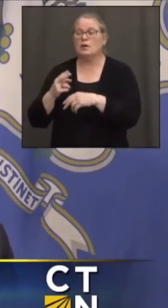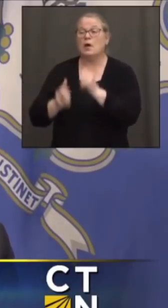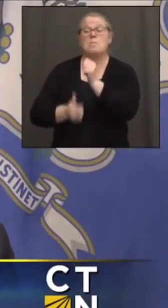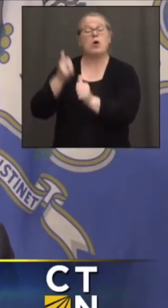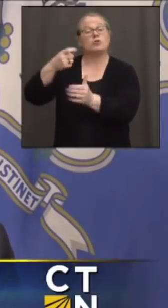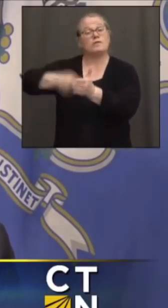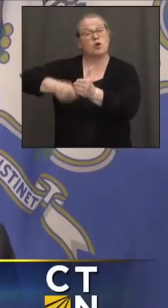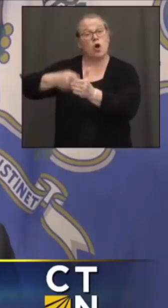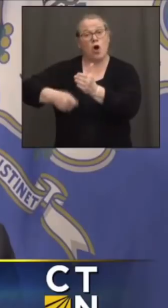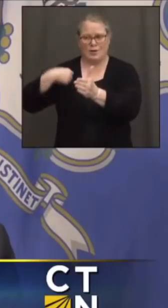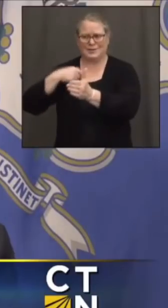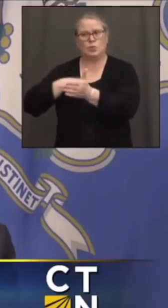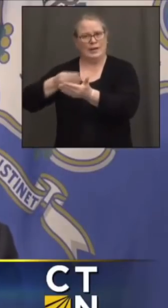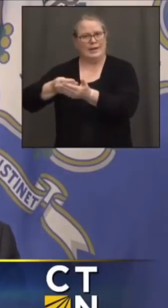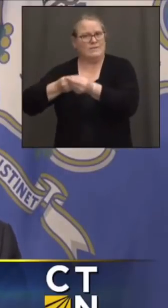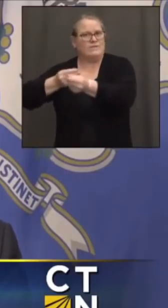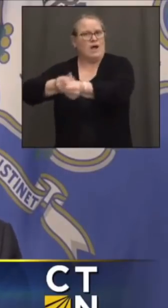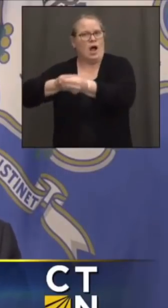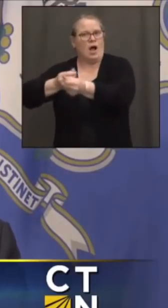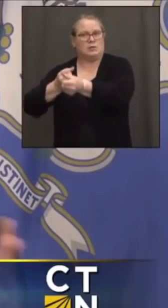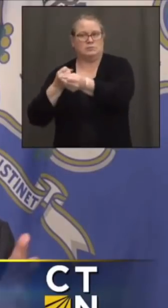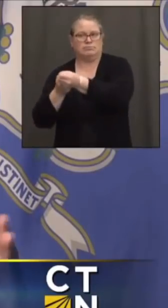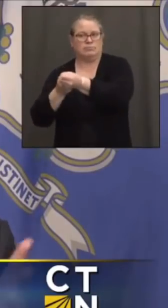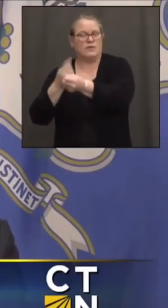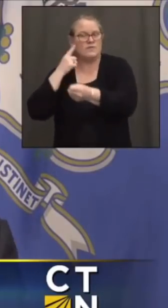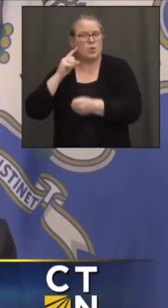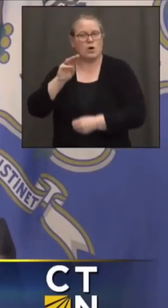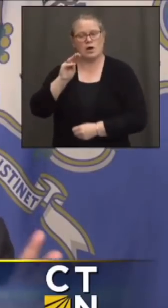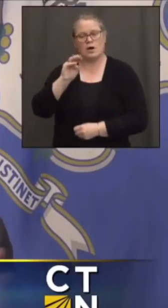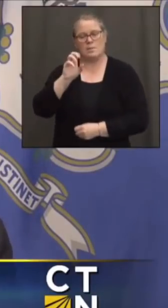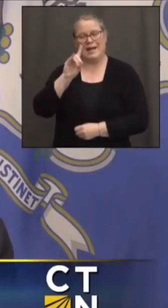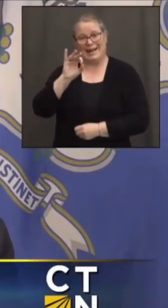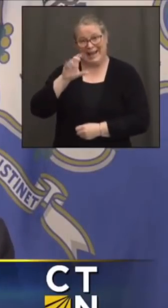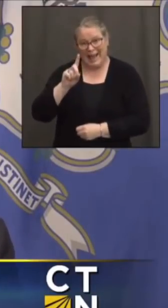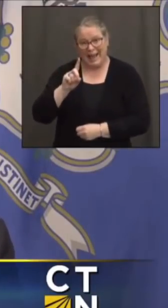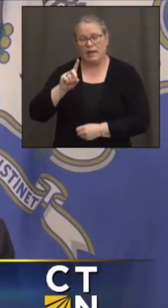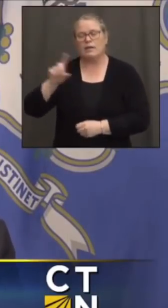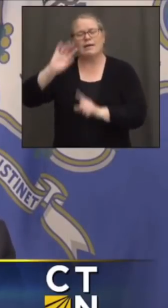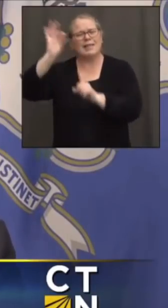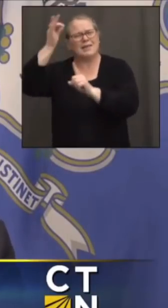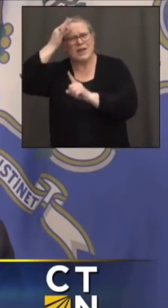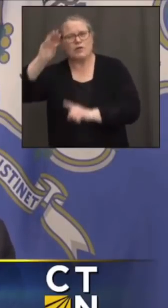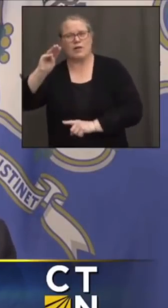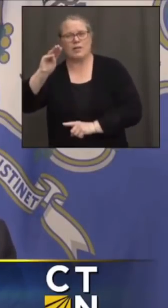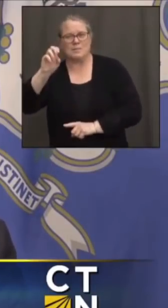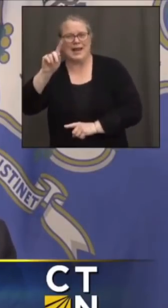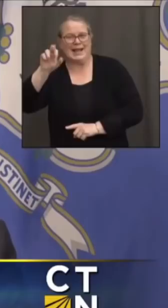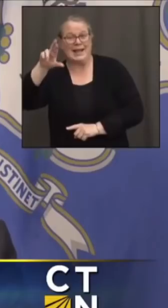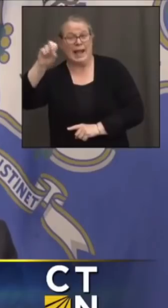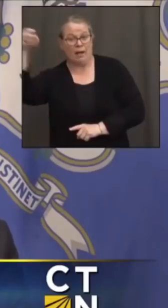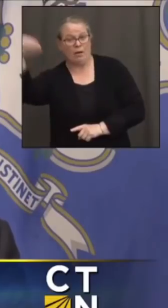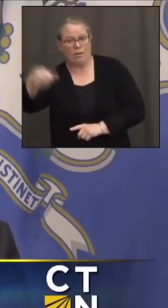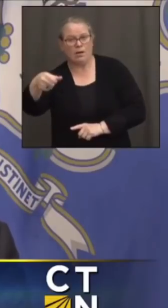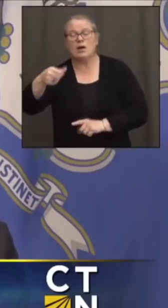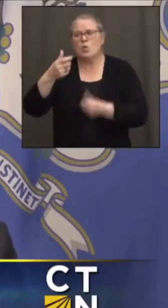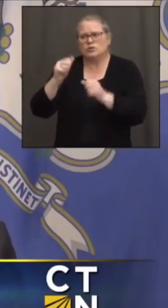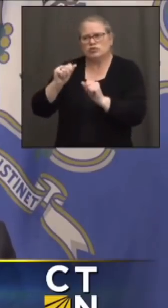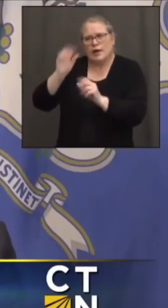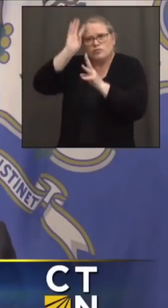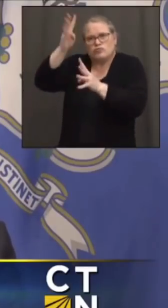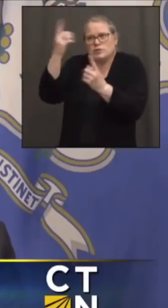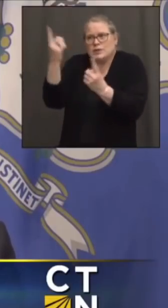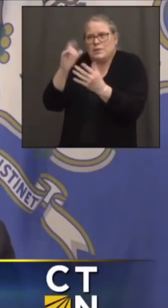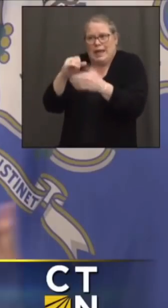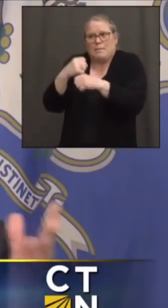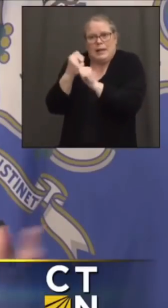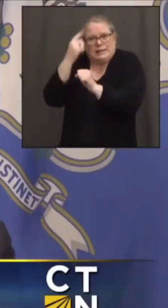so the feds do Medicare. So we're trying to put together a package that makes the most sense. But you're right.